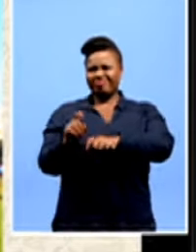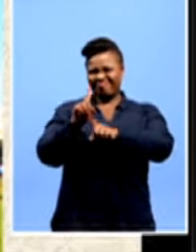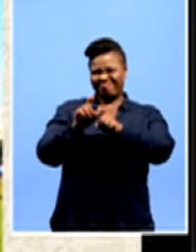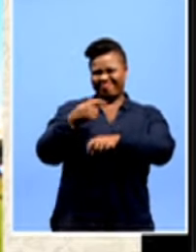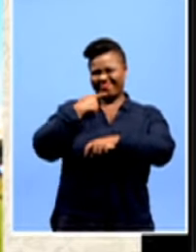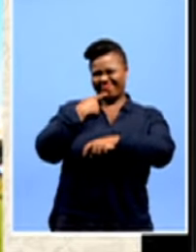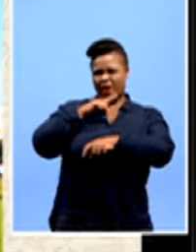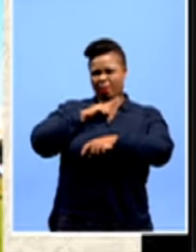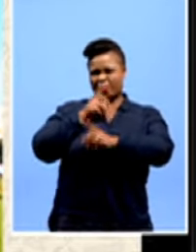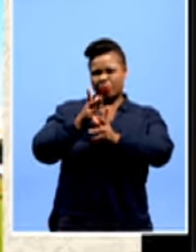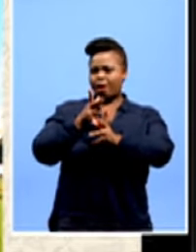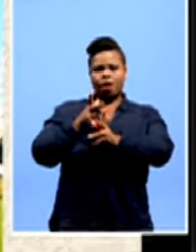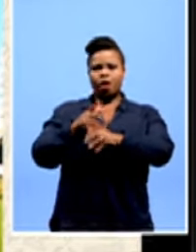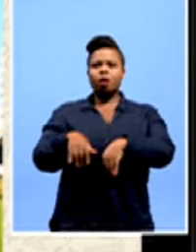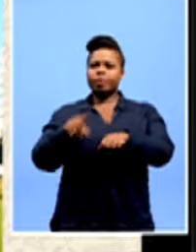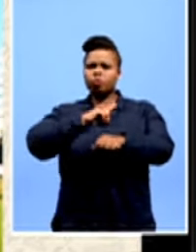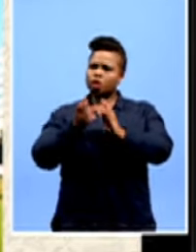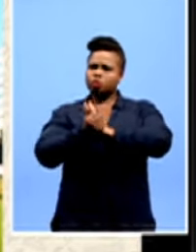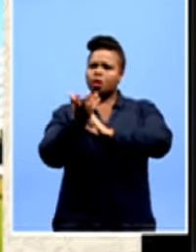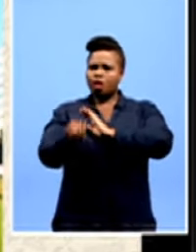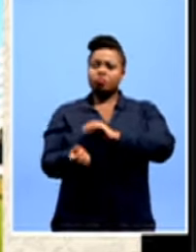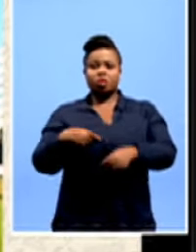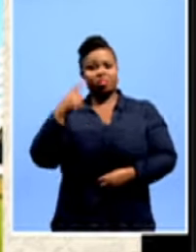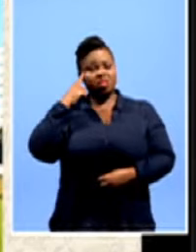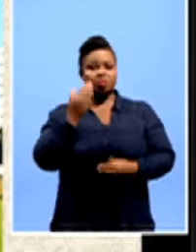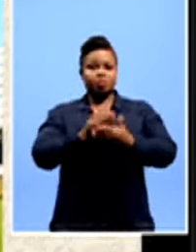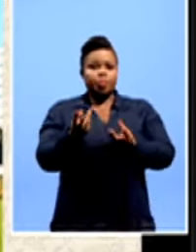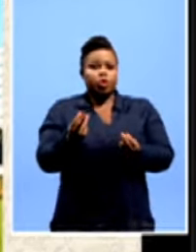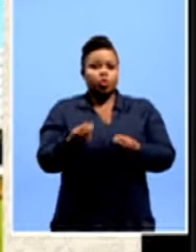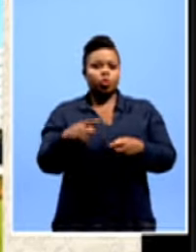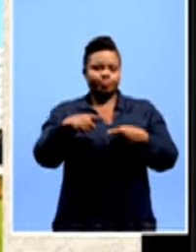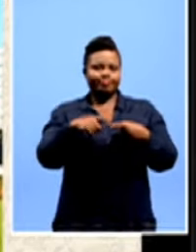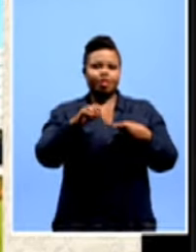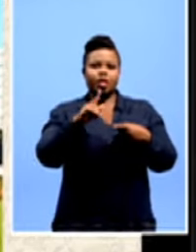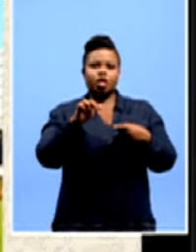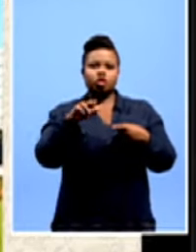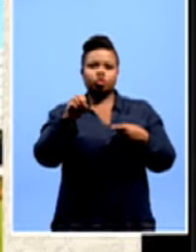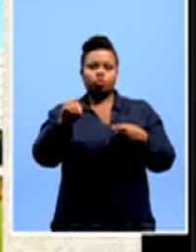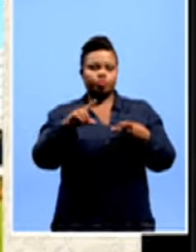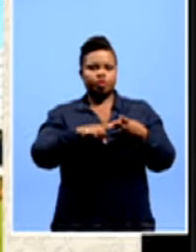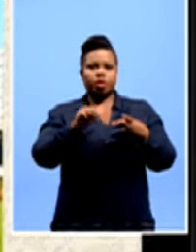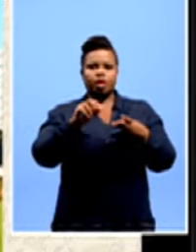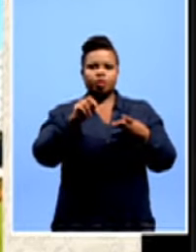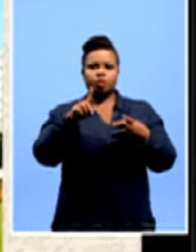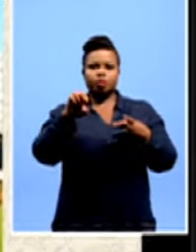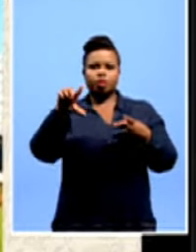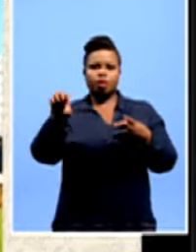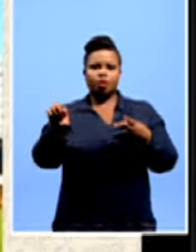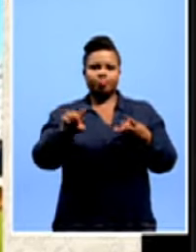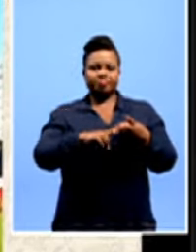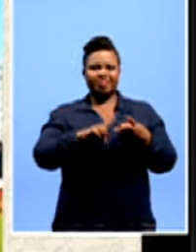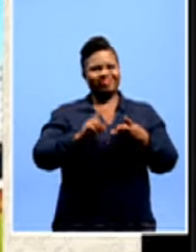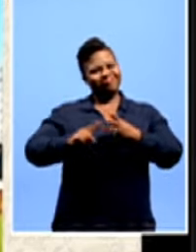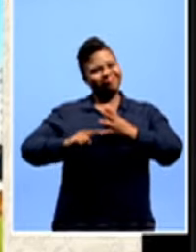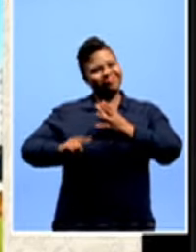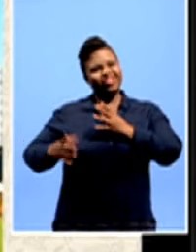those selections. I think the emergence of players like Kajiso Rabada, well as Andy Depe Suguayo, and a